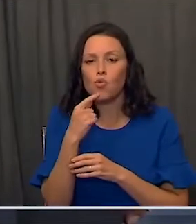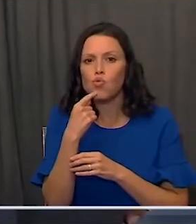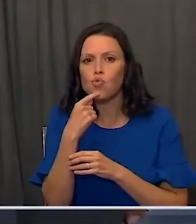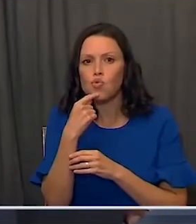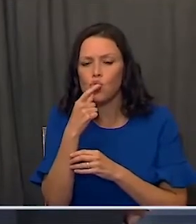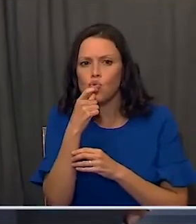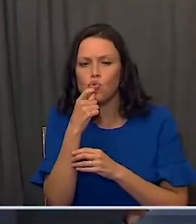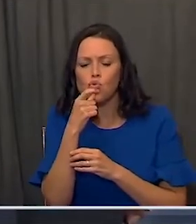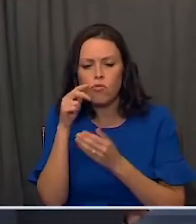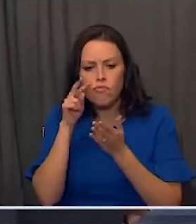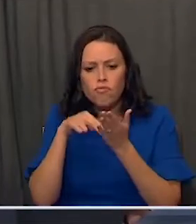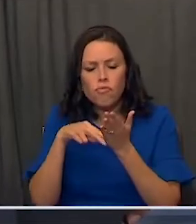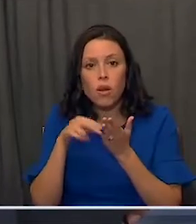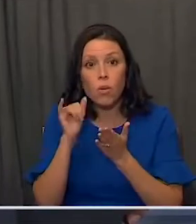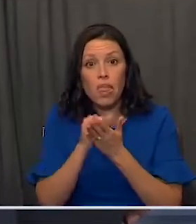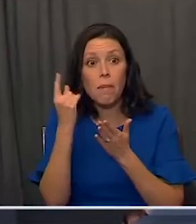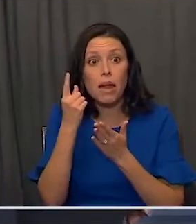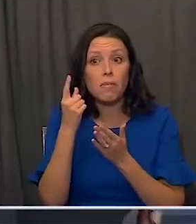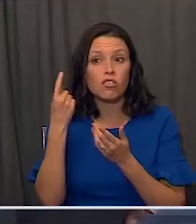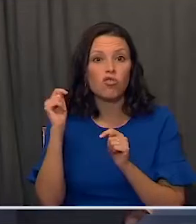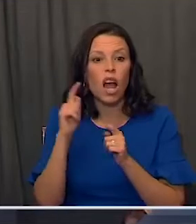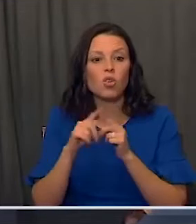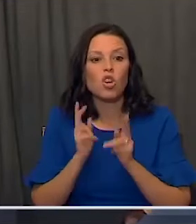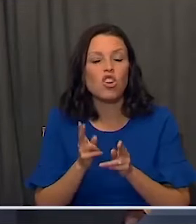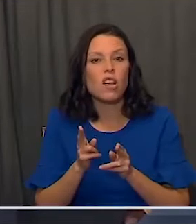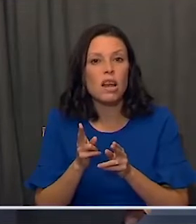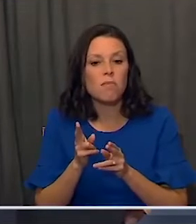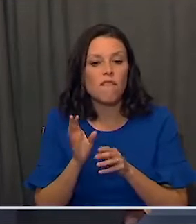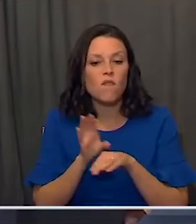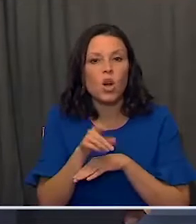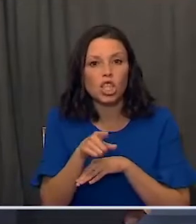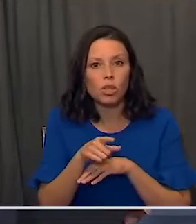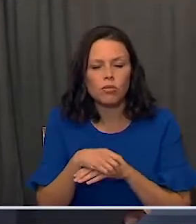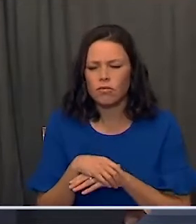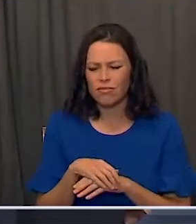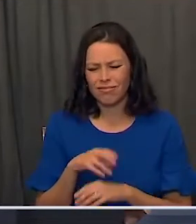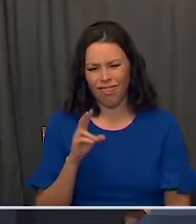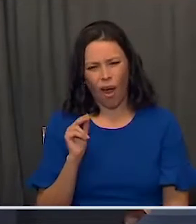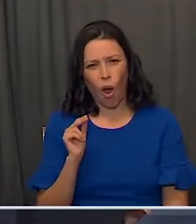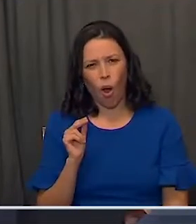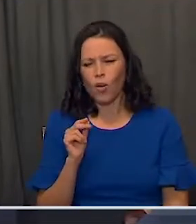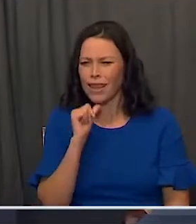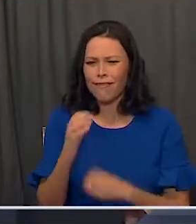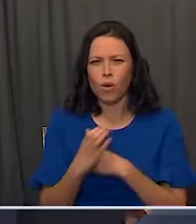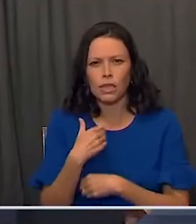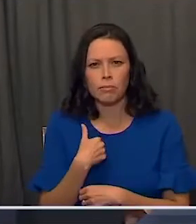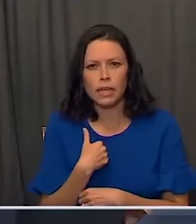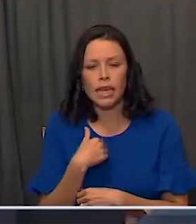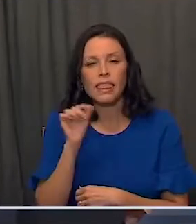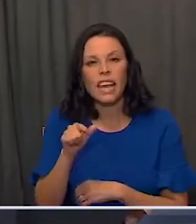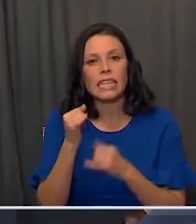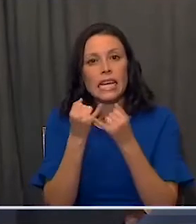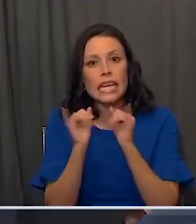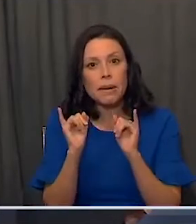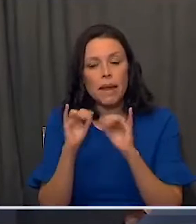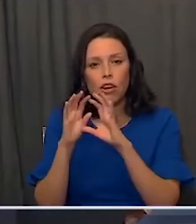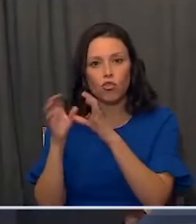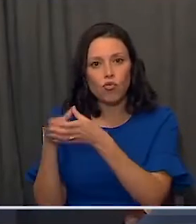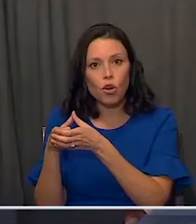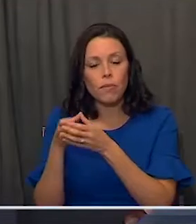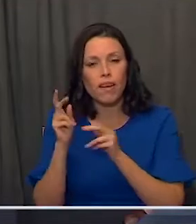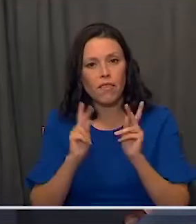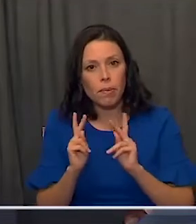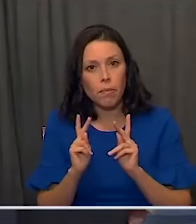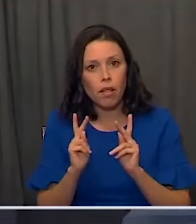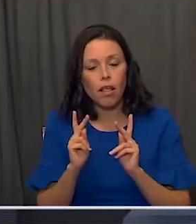Was that some force that was maybe trying to put something over on you? No, it was actually an independent body of